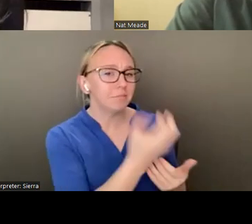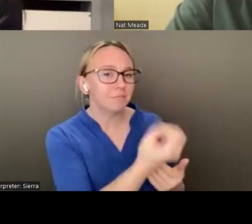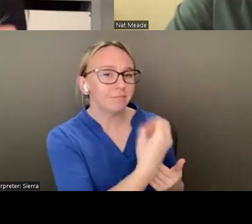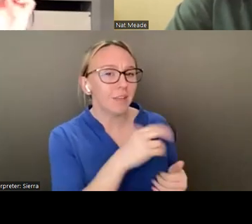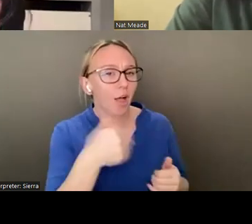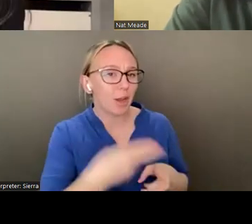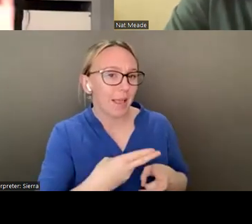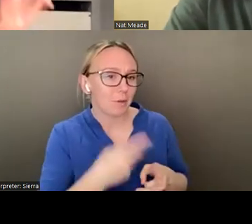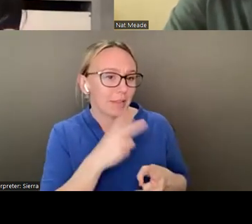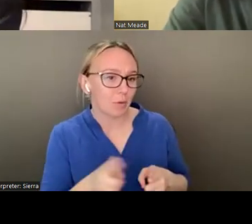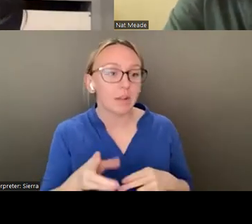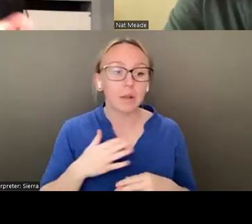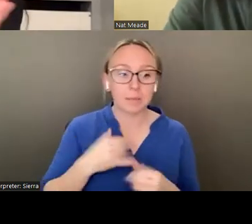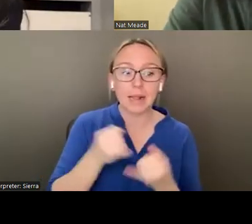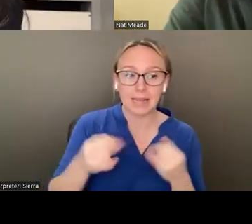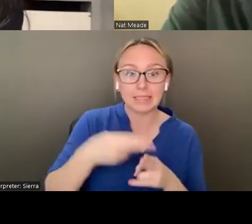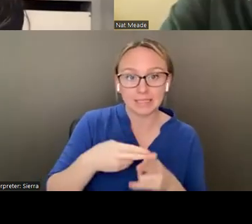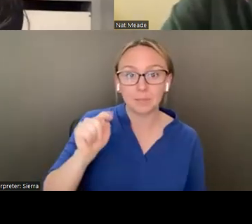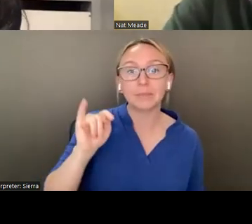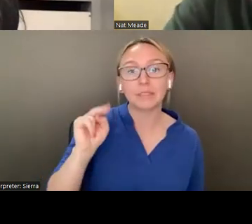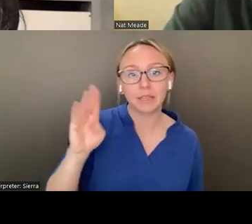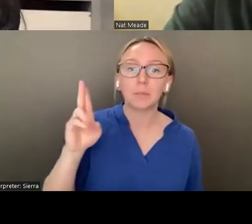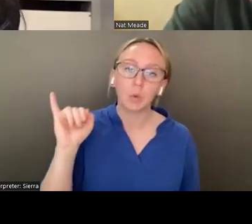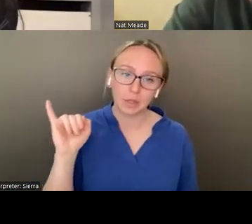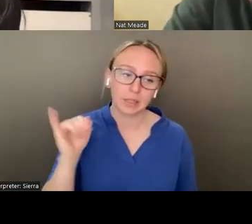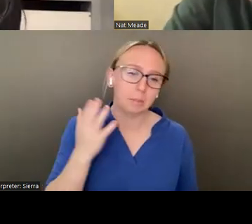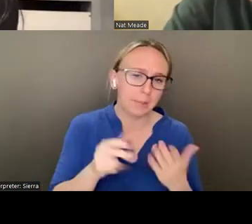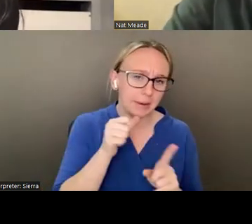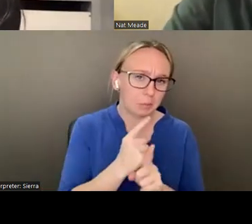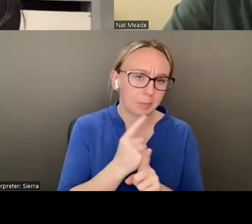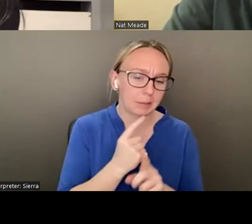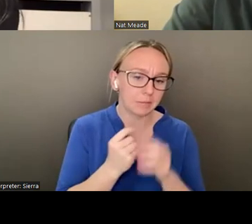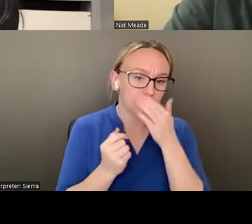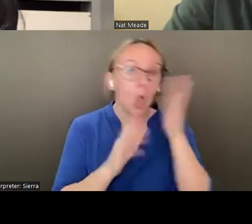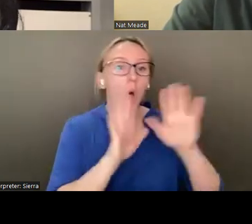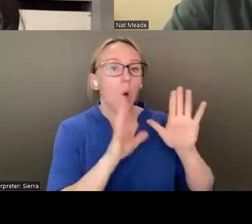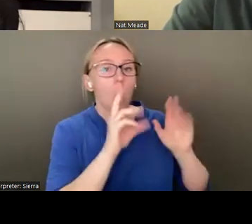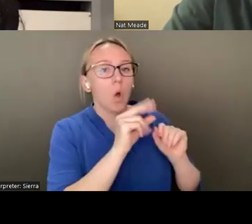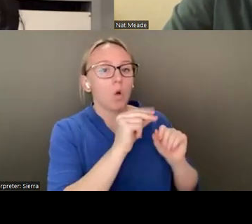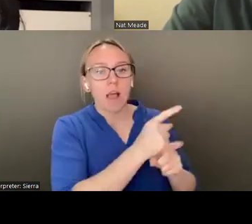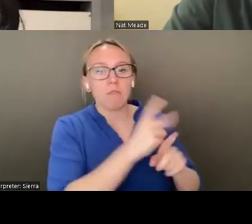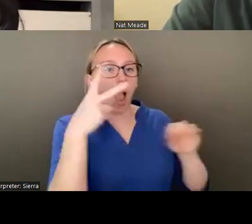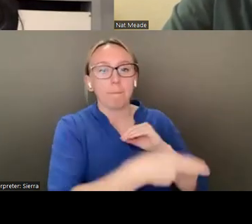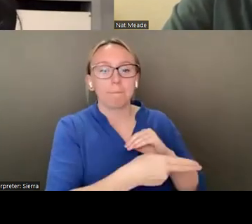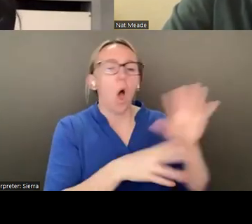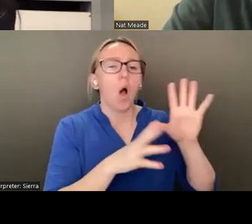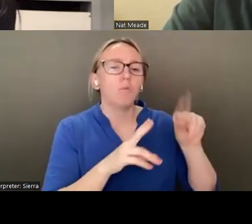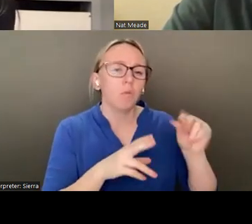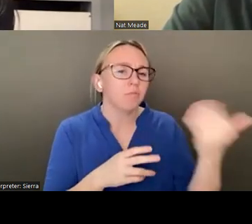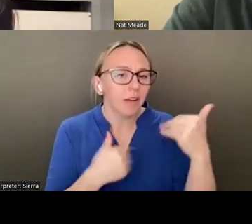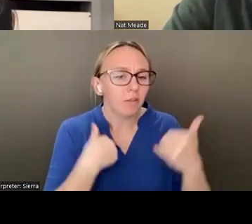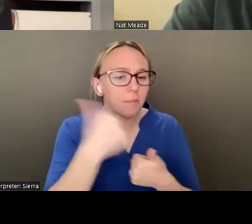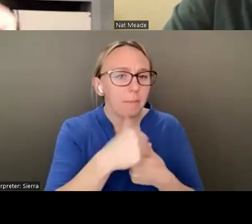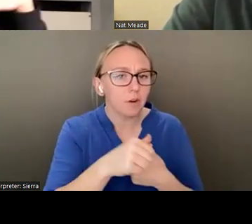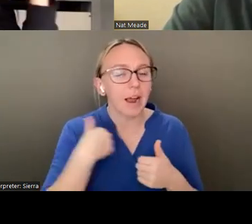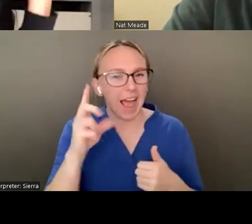Oh yeah. My last name is Bui. Um, this might not be appropriate. yeah. Oh yeah. Let's hear it. Let's hear it. I remember. I had to